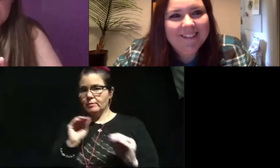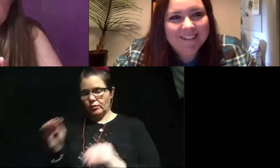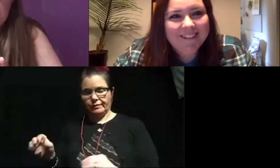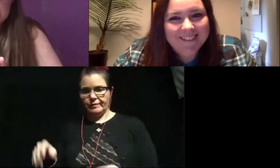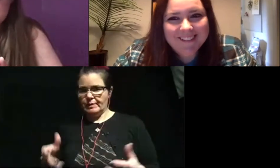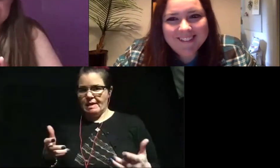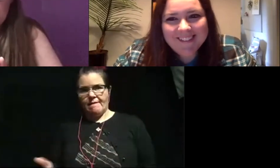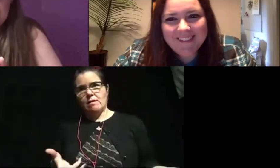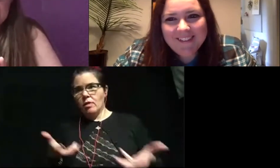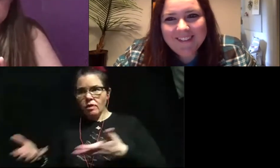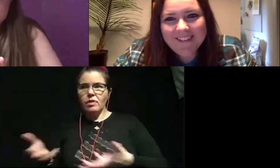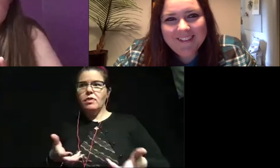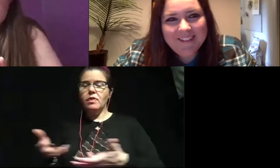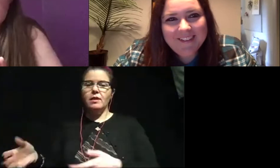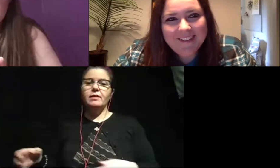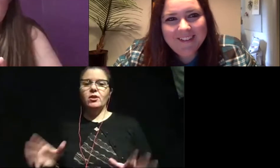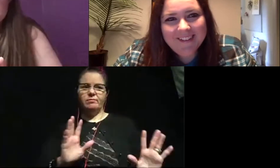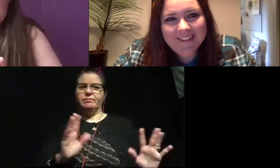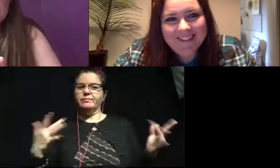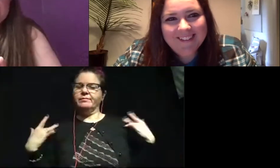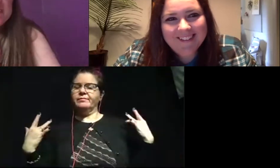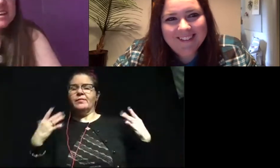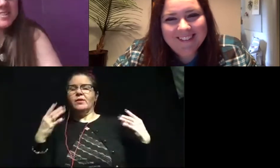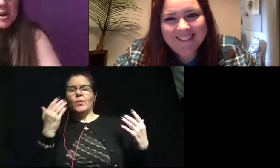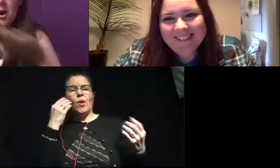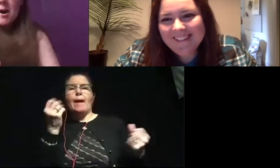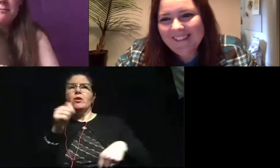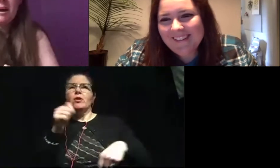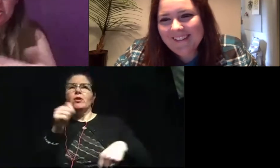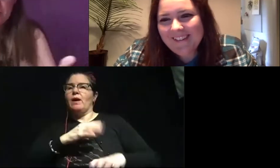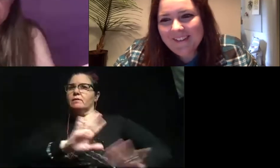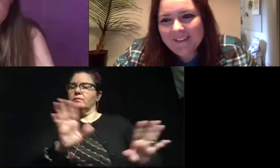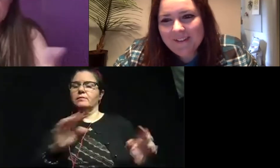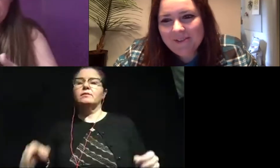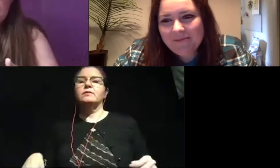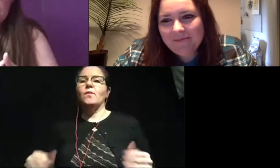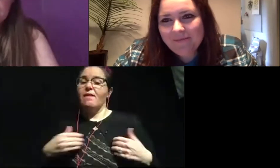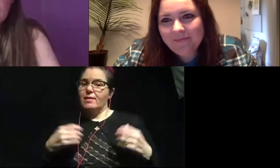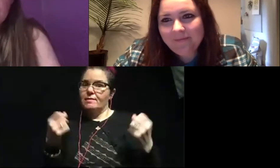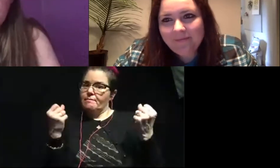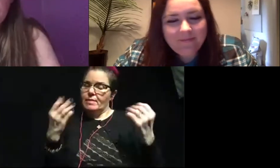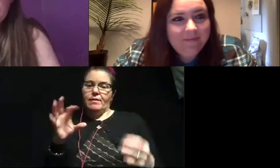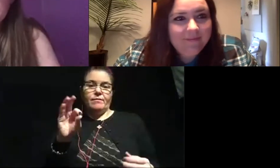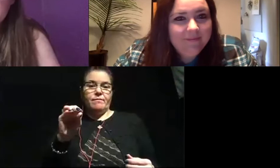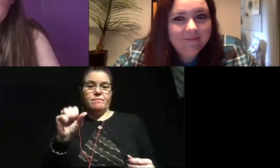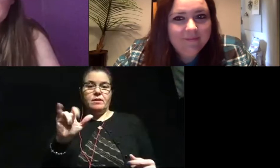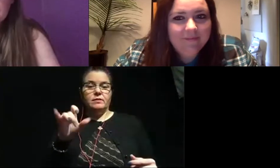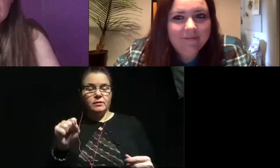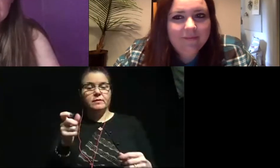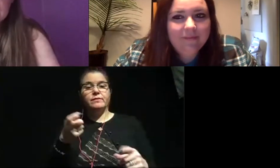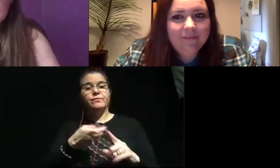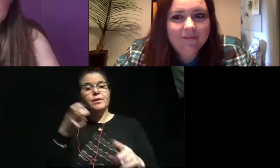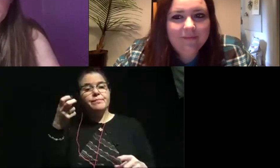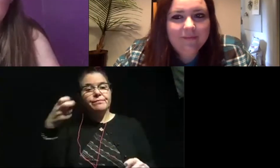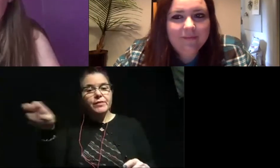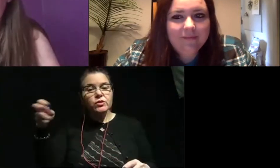no one. Okay. They're just like, no, we know how many rocks you have. So, um, I do have a lot of fossils, um, from field trips and